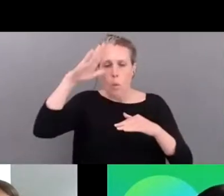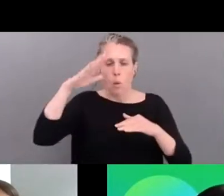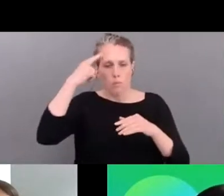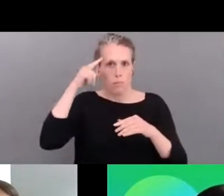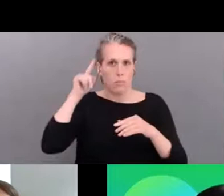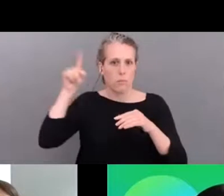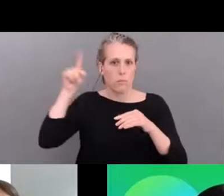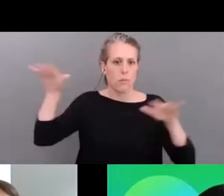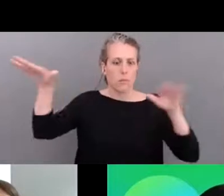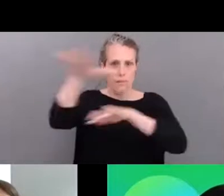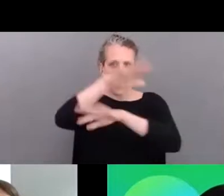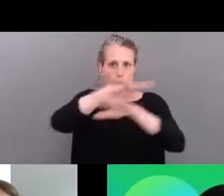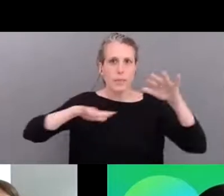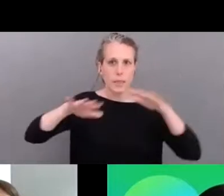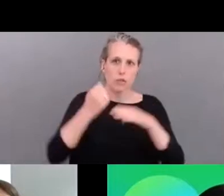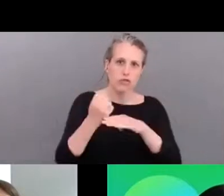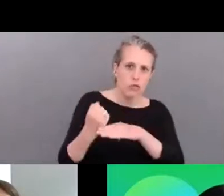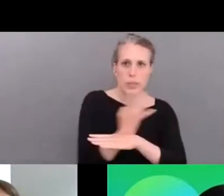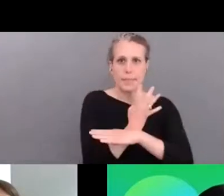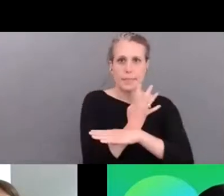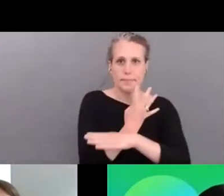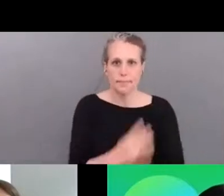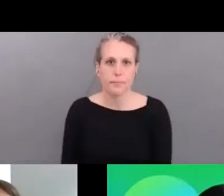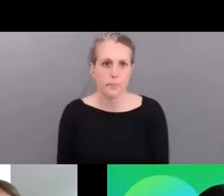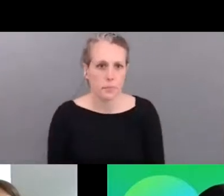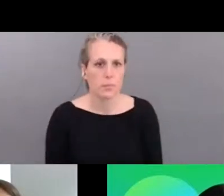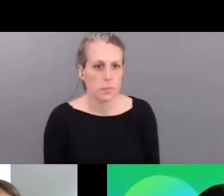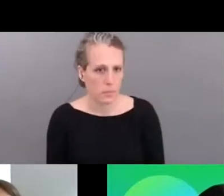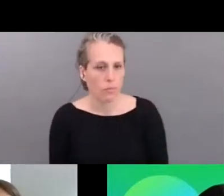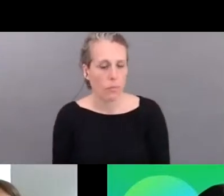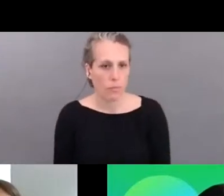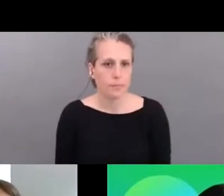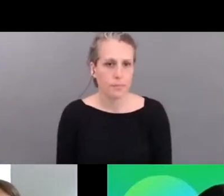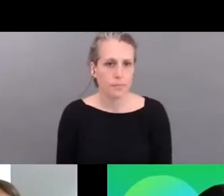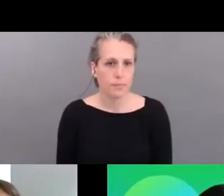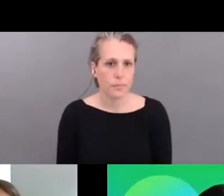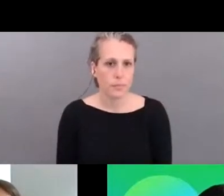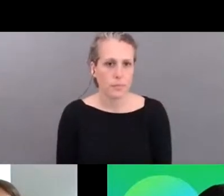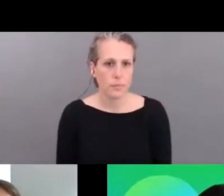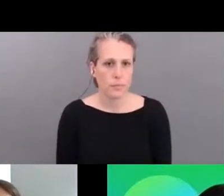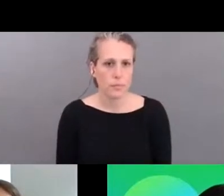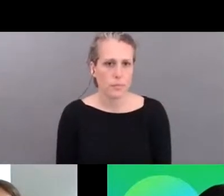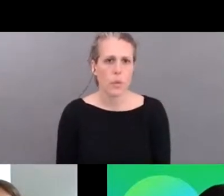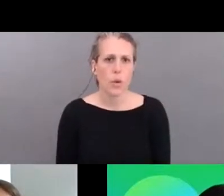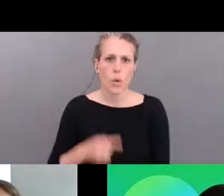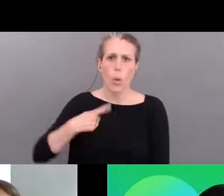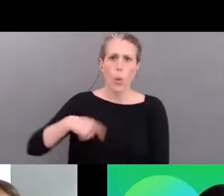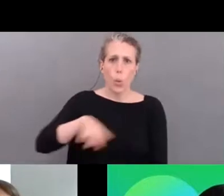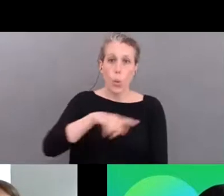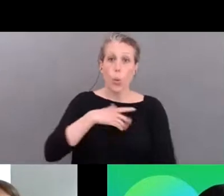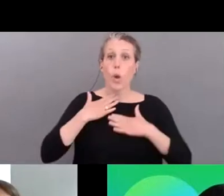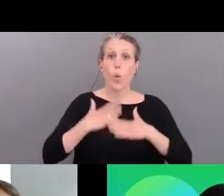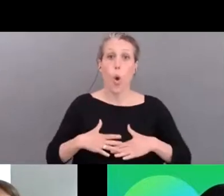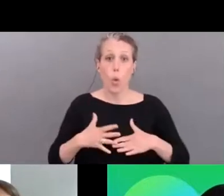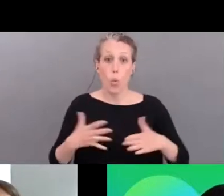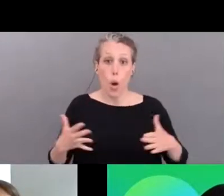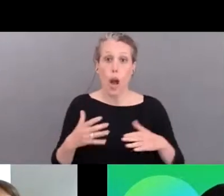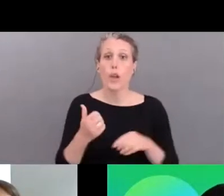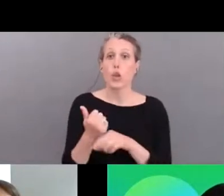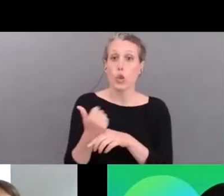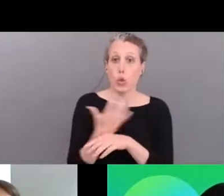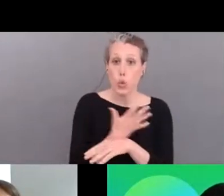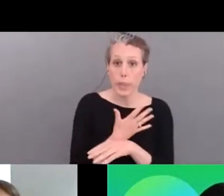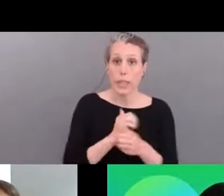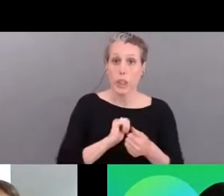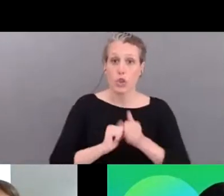but i'd also say we want to be uh create a a platform a green sports hub europe we want